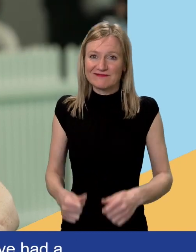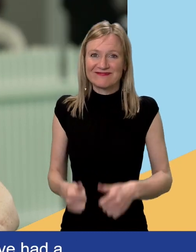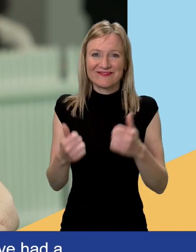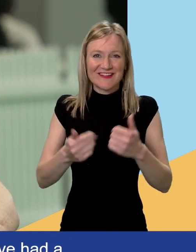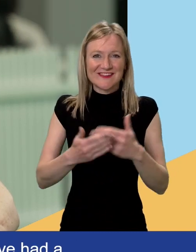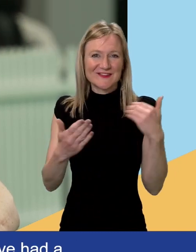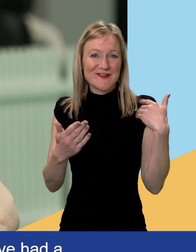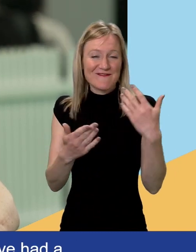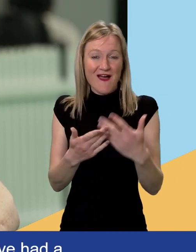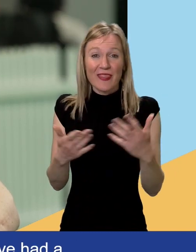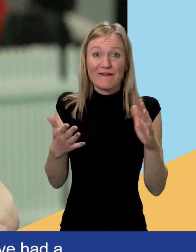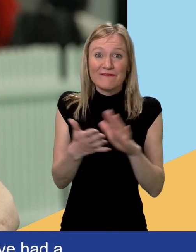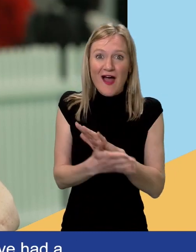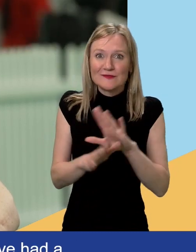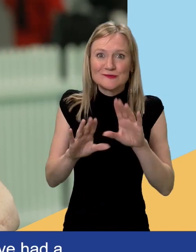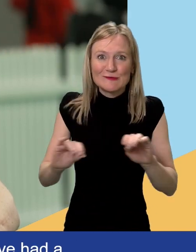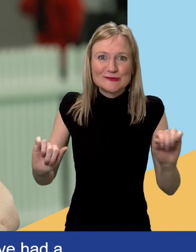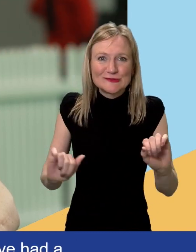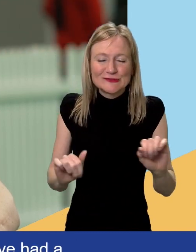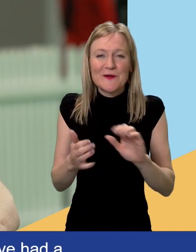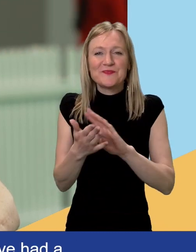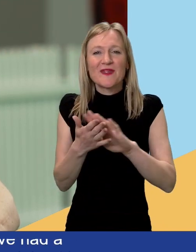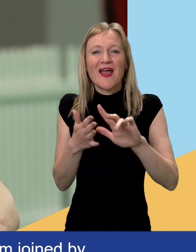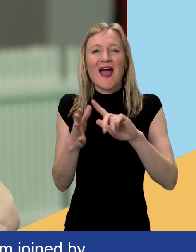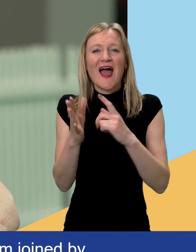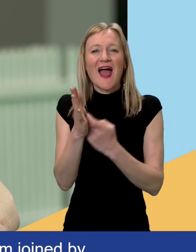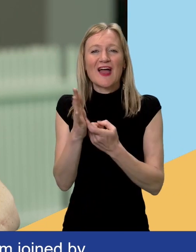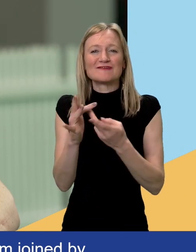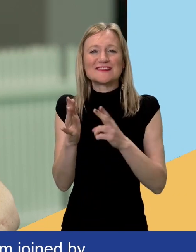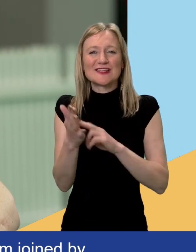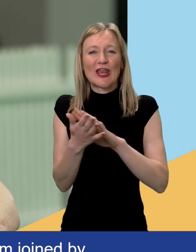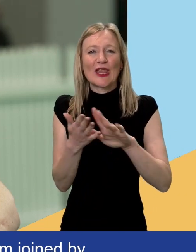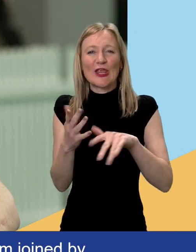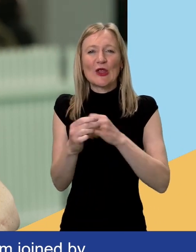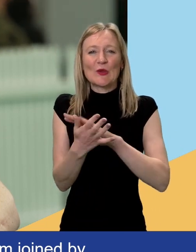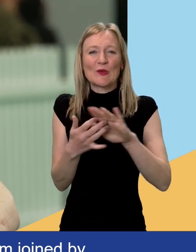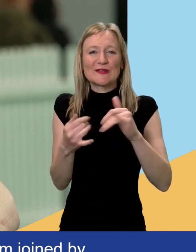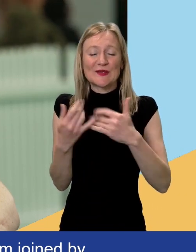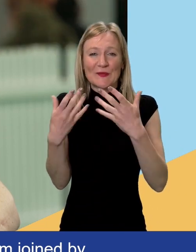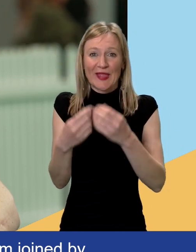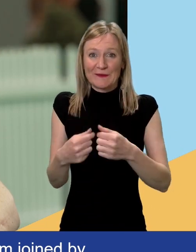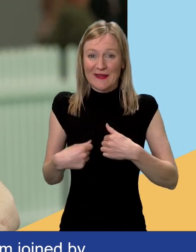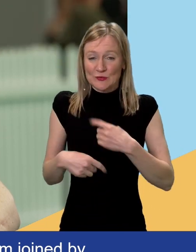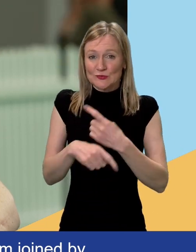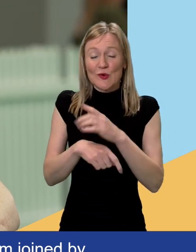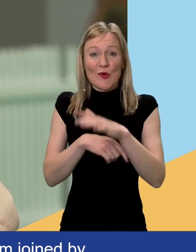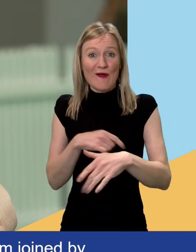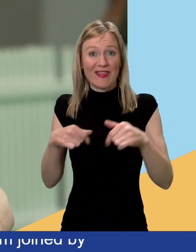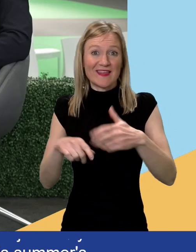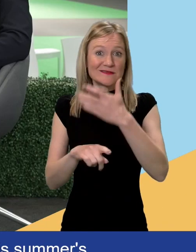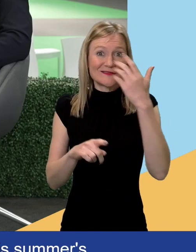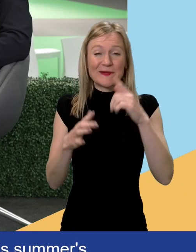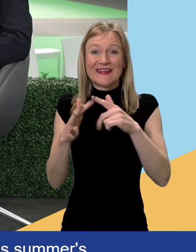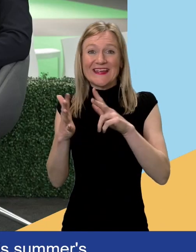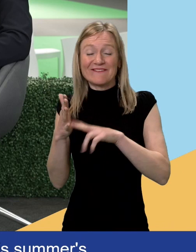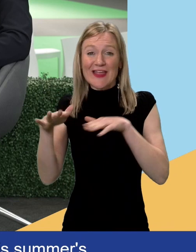doesn't stop yet, as I'm joined by Harrison Hughes, who is the EV Rally Manager for this summer's London to Paris EV Rally. Welcome,